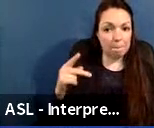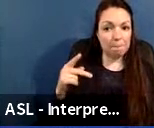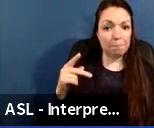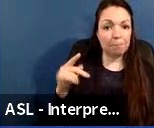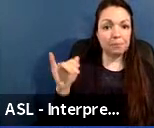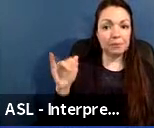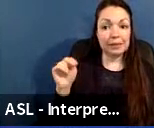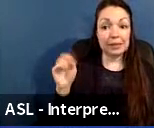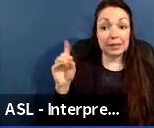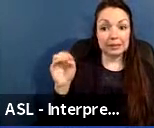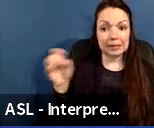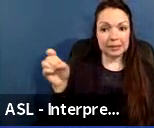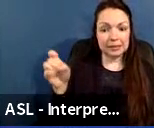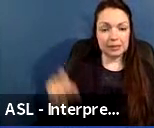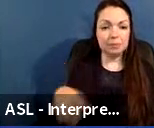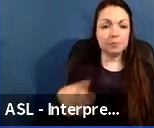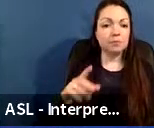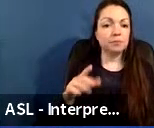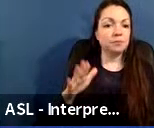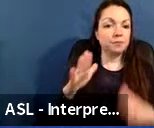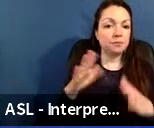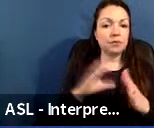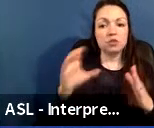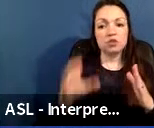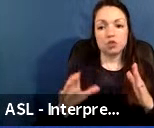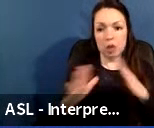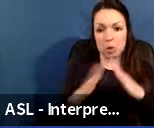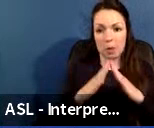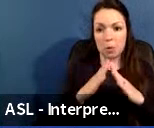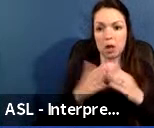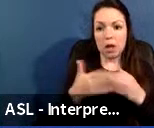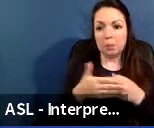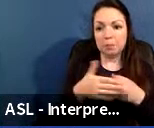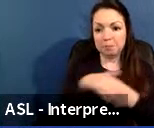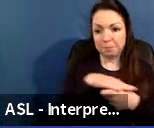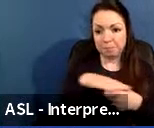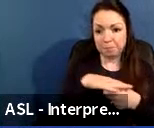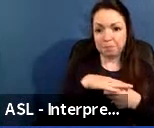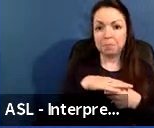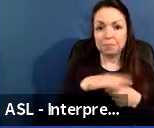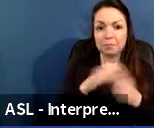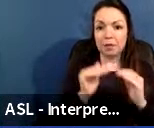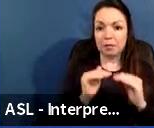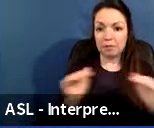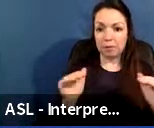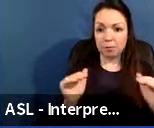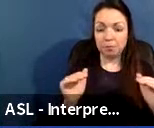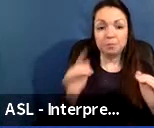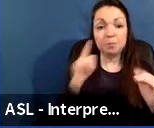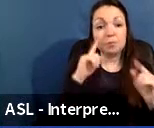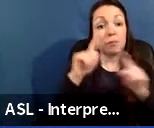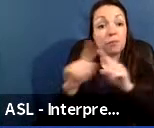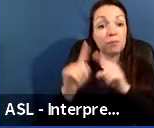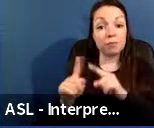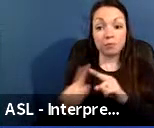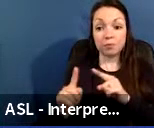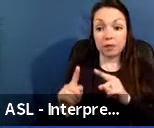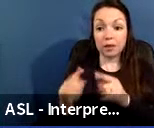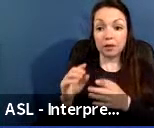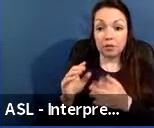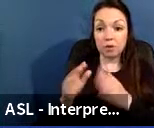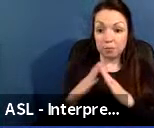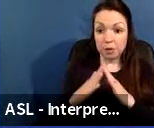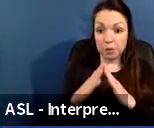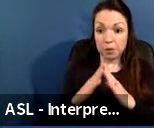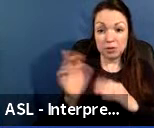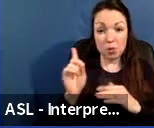So this takes into account the different communities that the students that come to a school live in to make sure